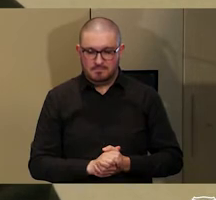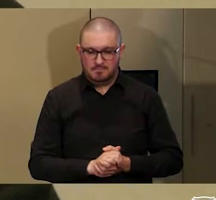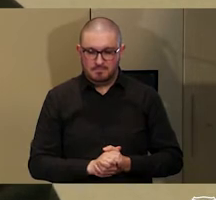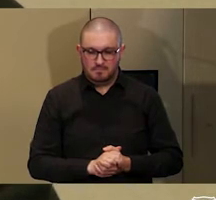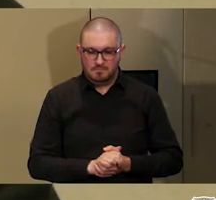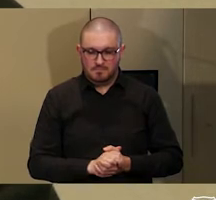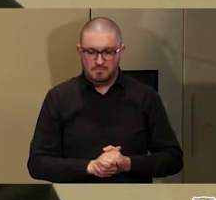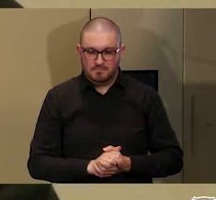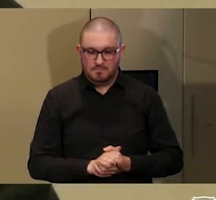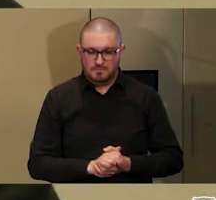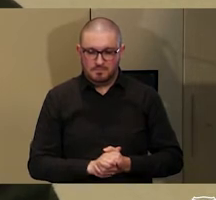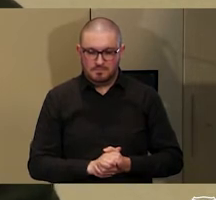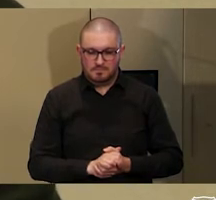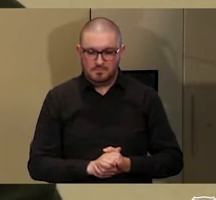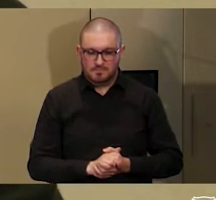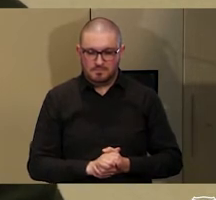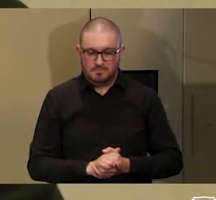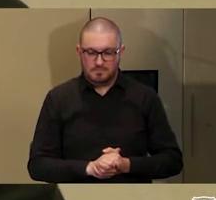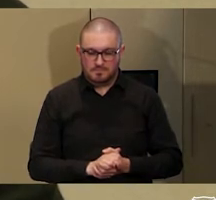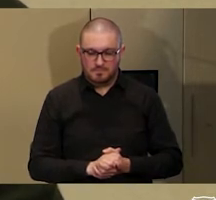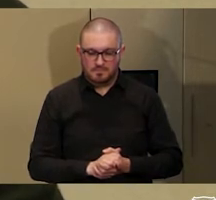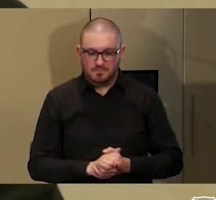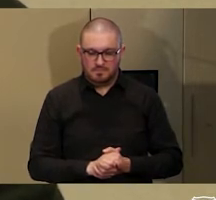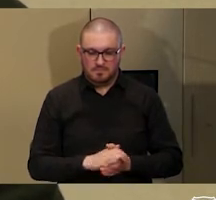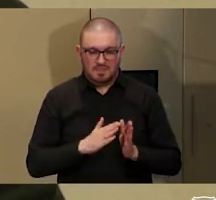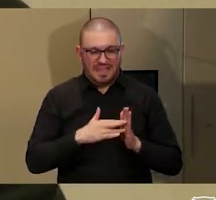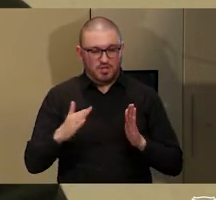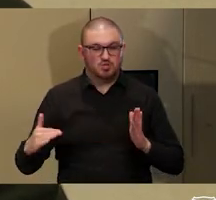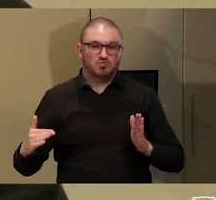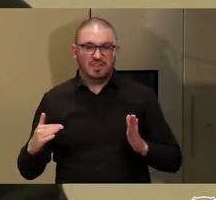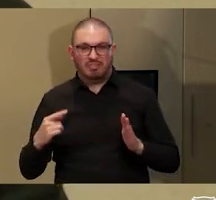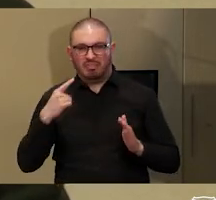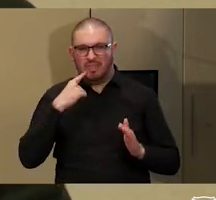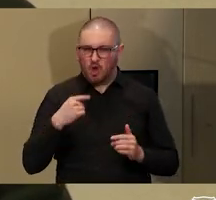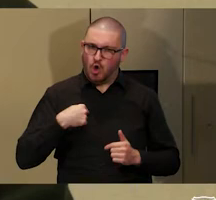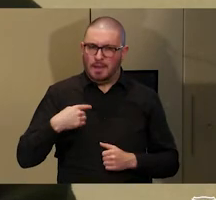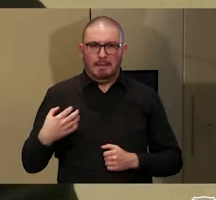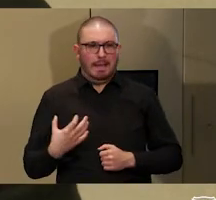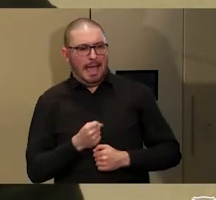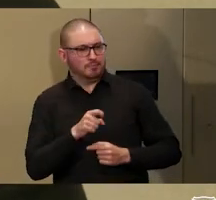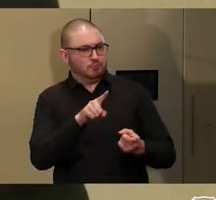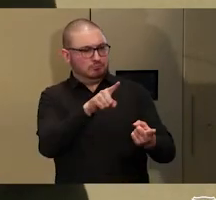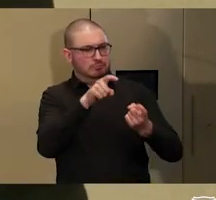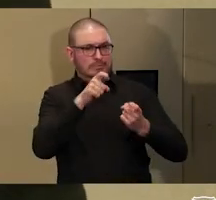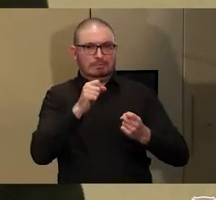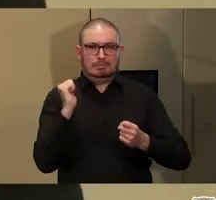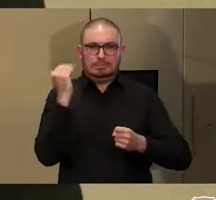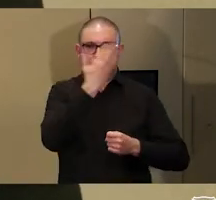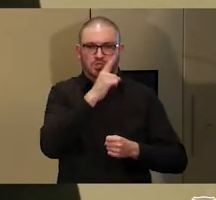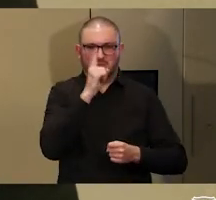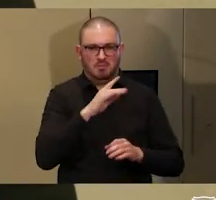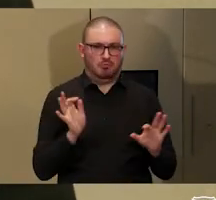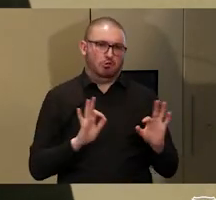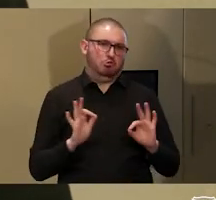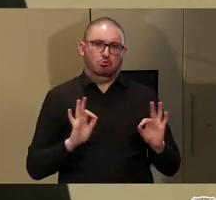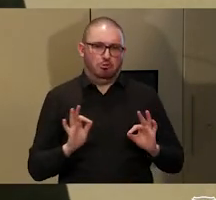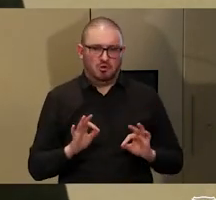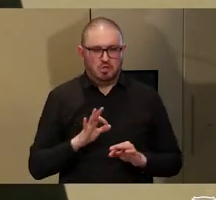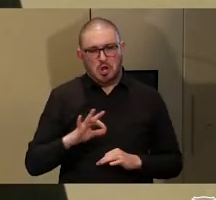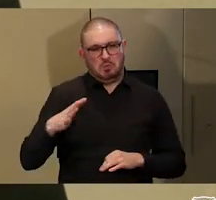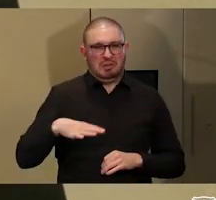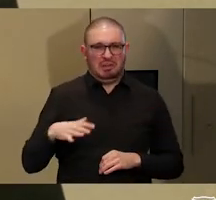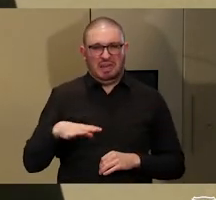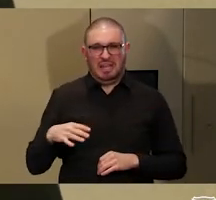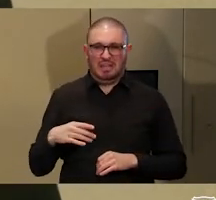value and call upon Indigenous knowledge and Indigenous language to enhance the